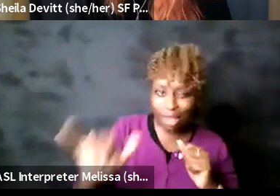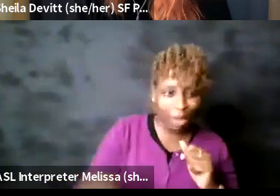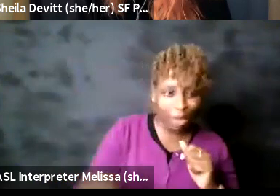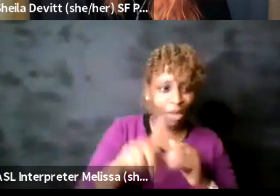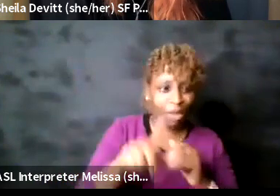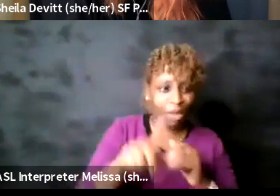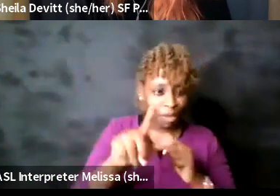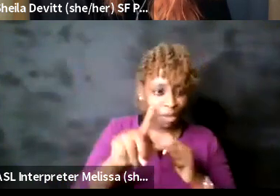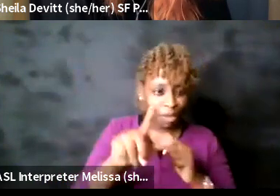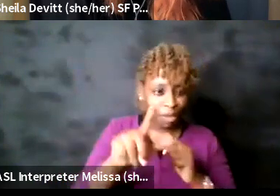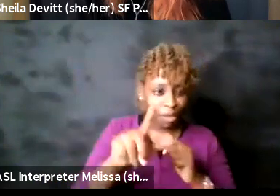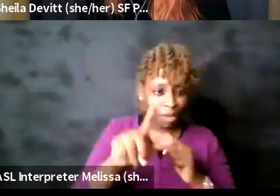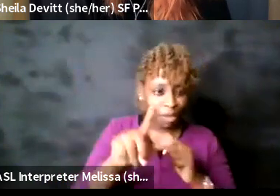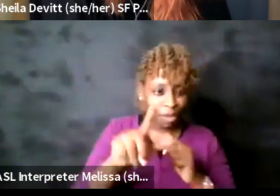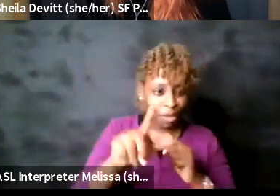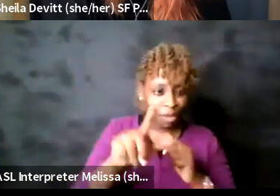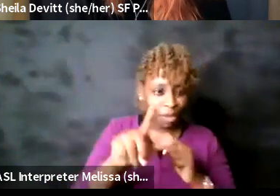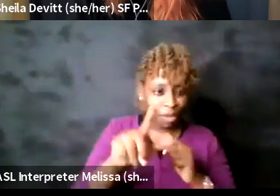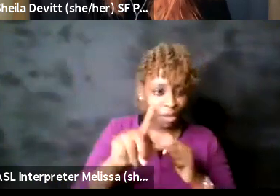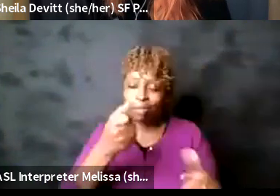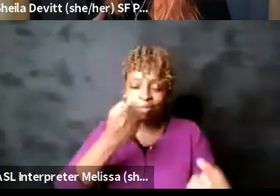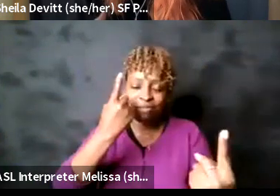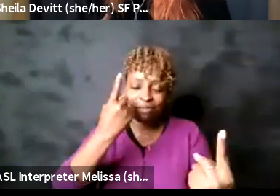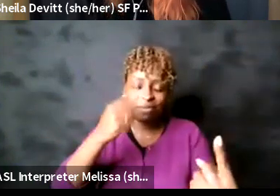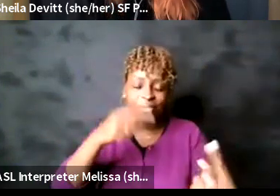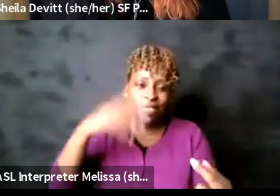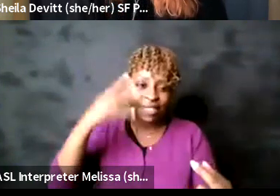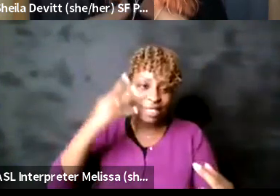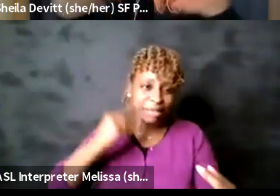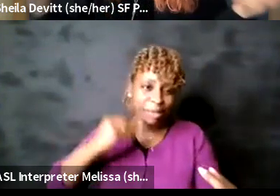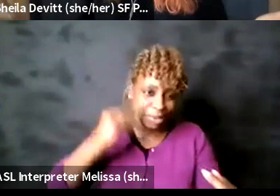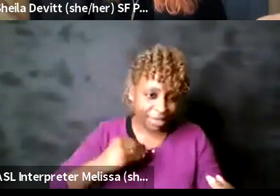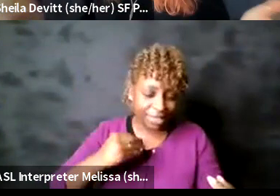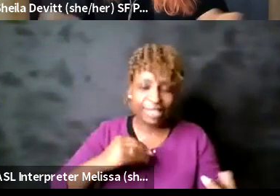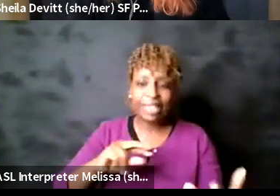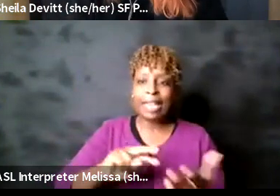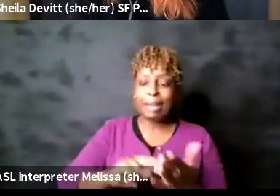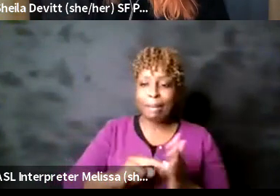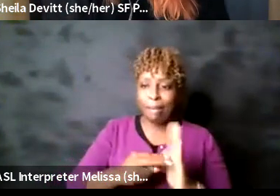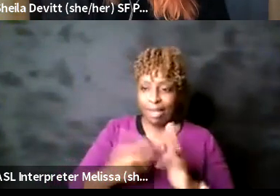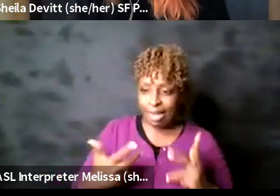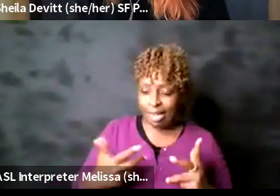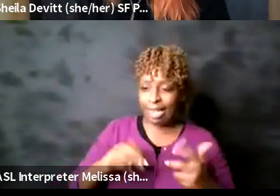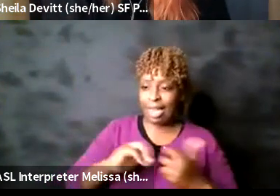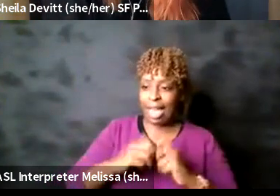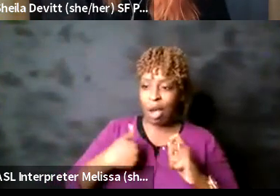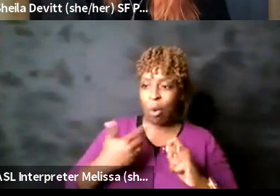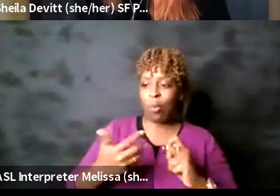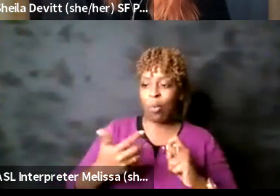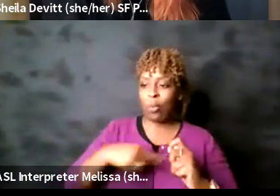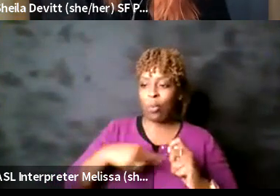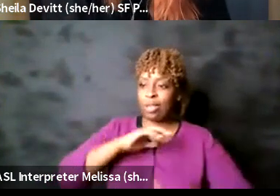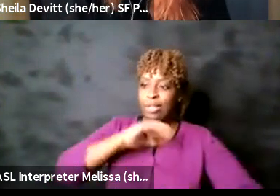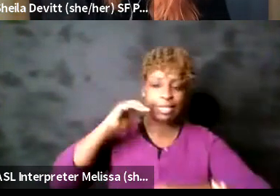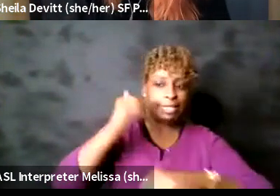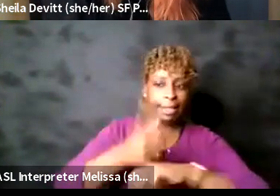how we set the tone in our space um in some of you probably